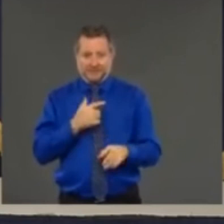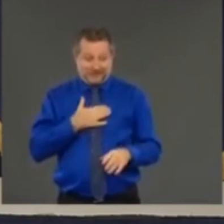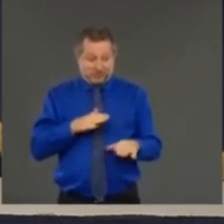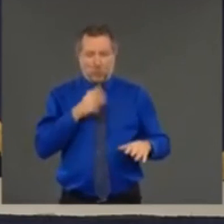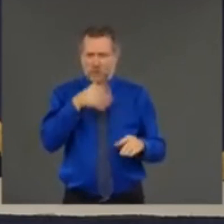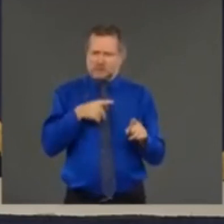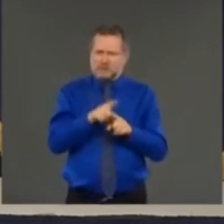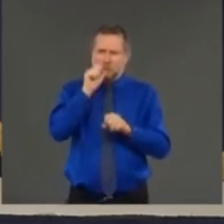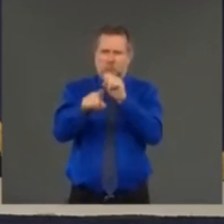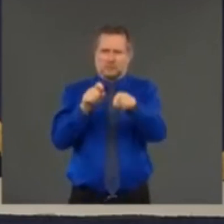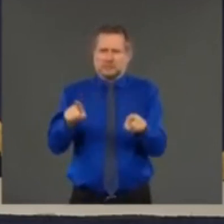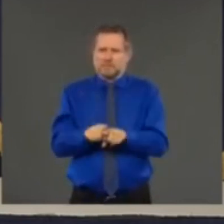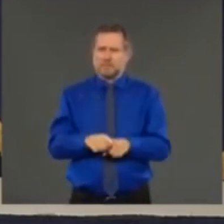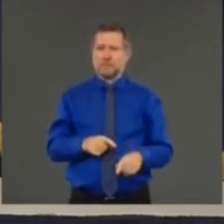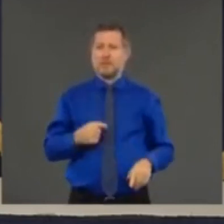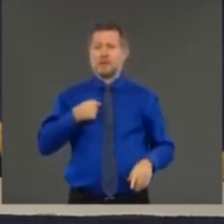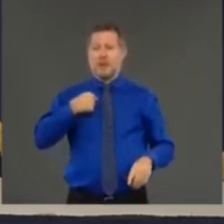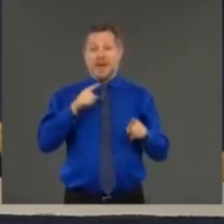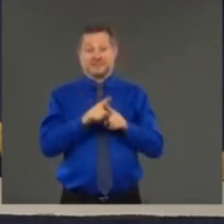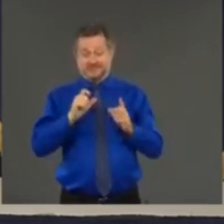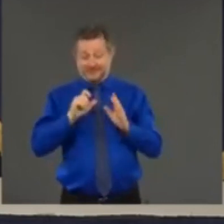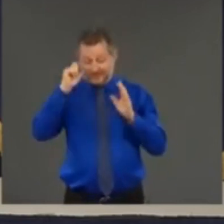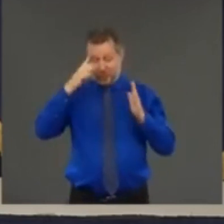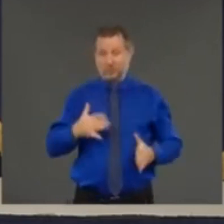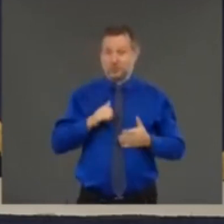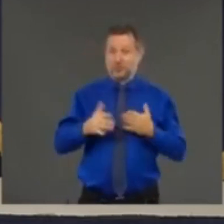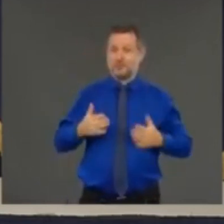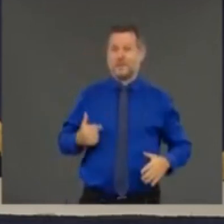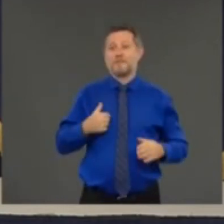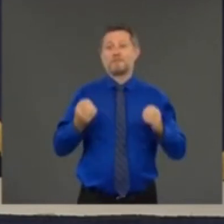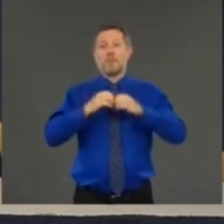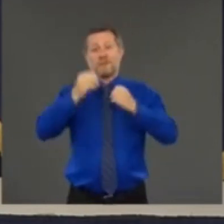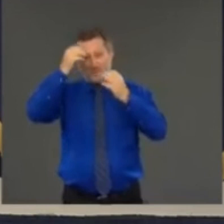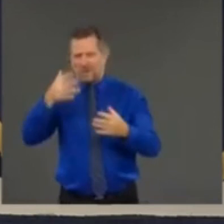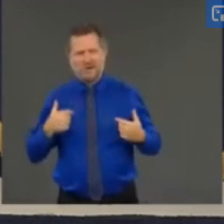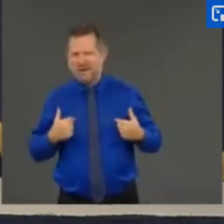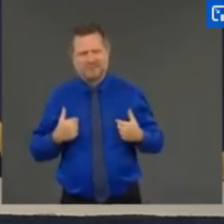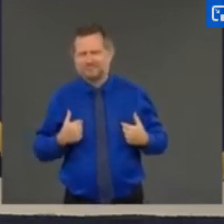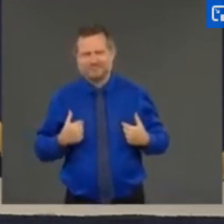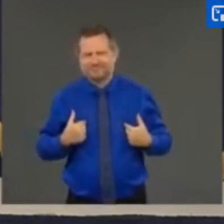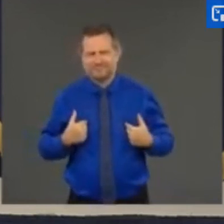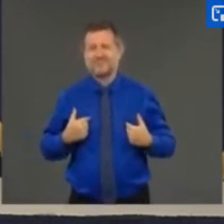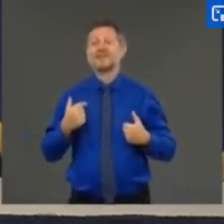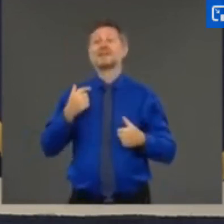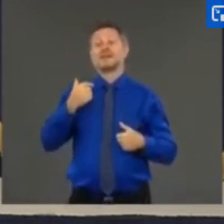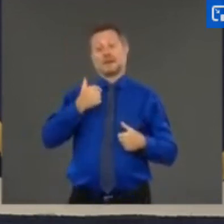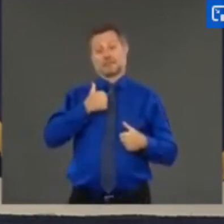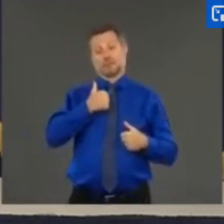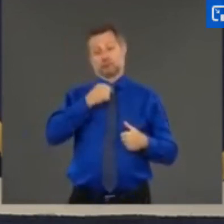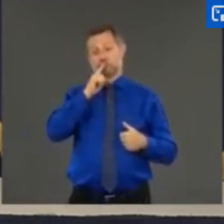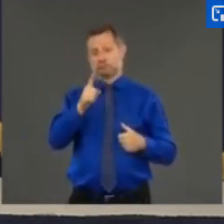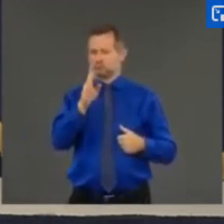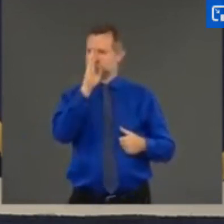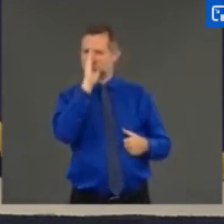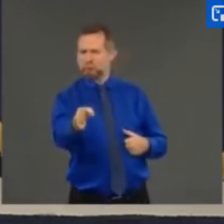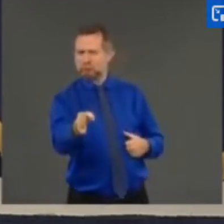additional information no we don't I've been doing those briefings for a lot of days people know the questions about this